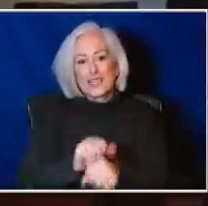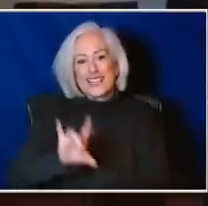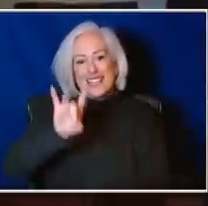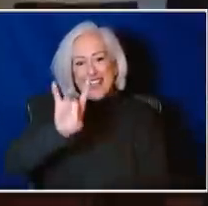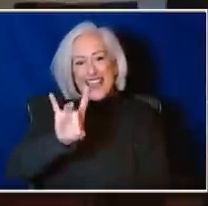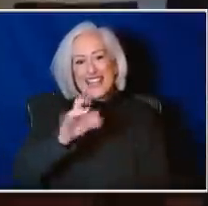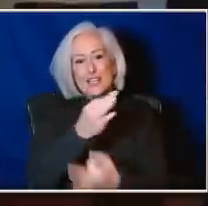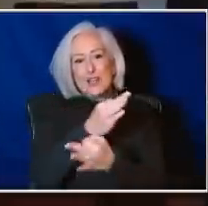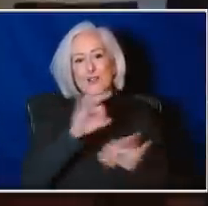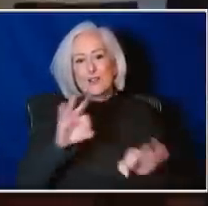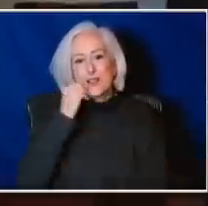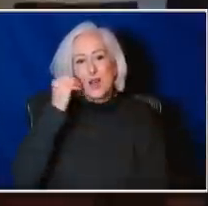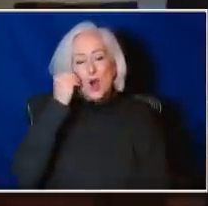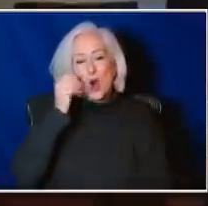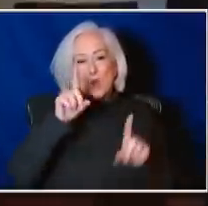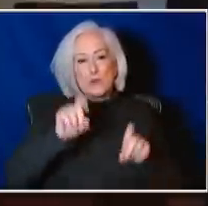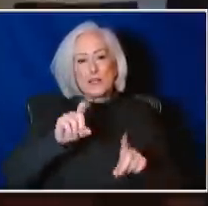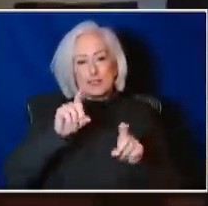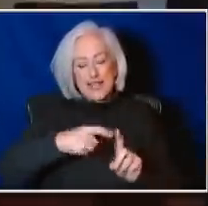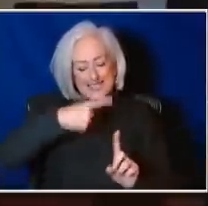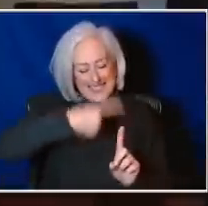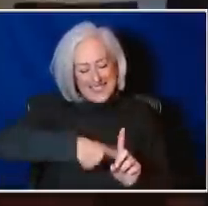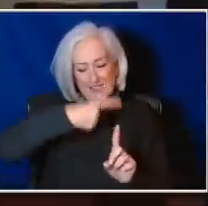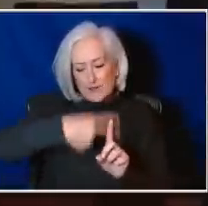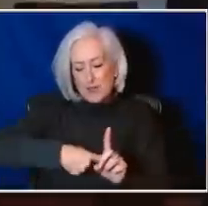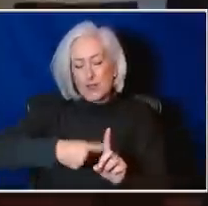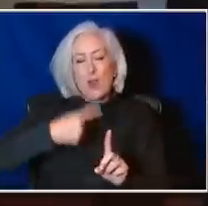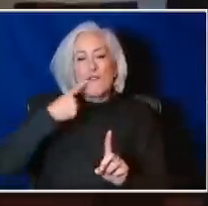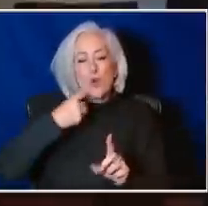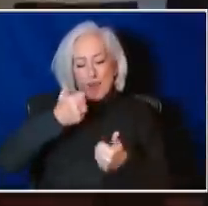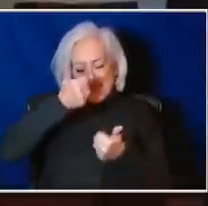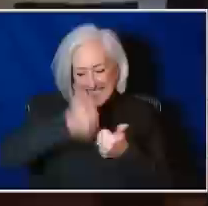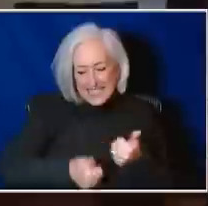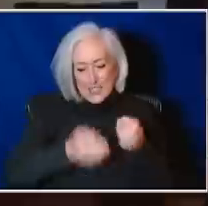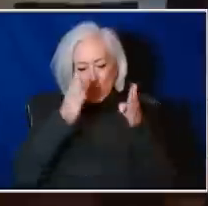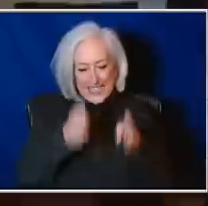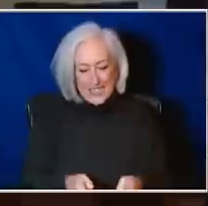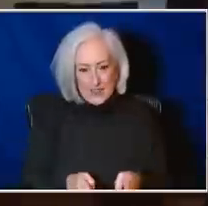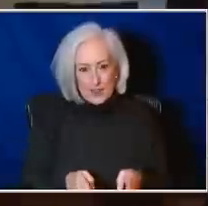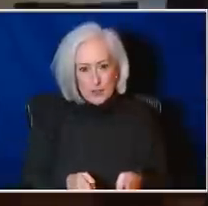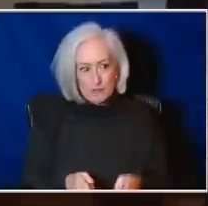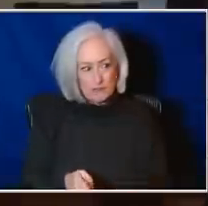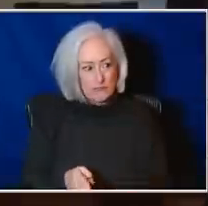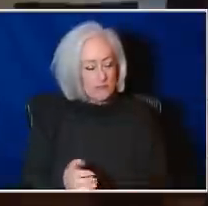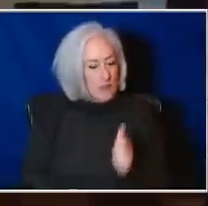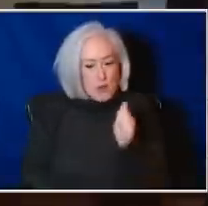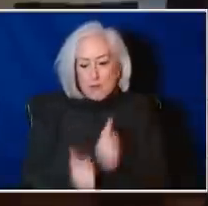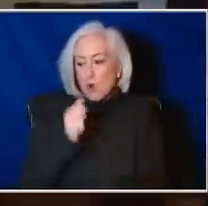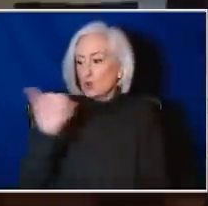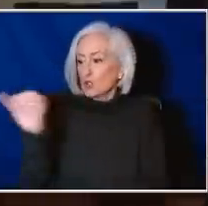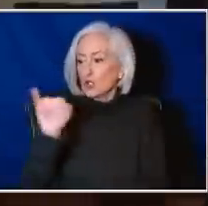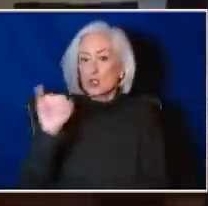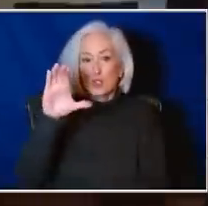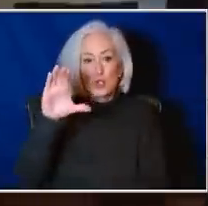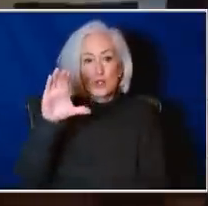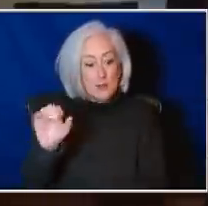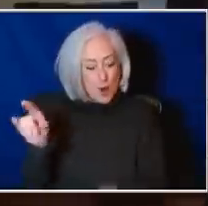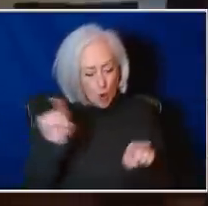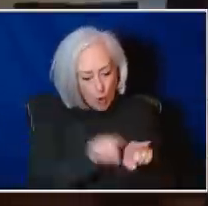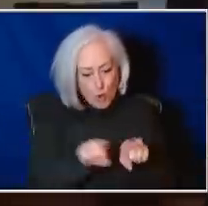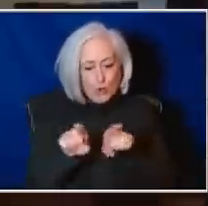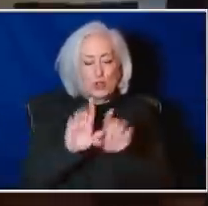a month per individual. And the vast majority of insurance companies also